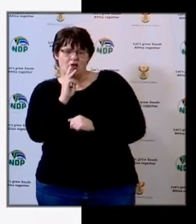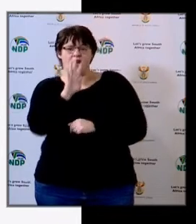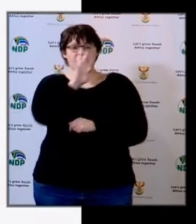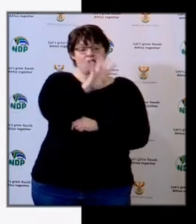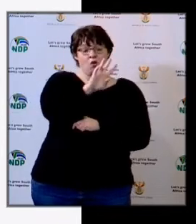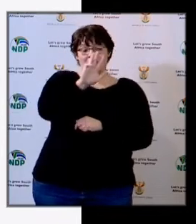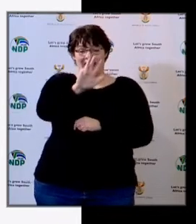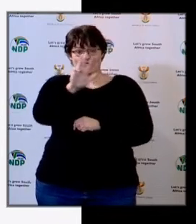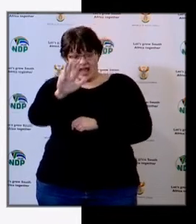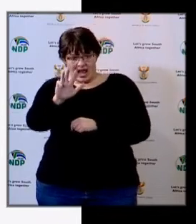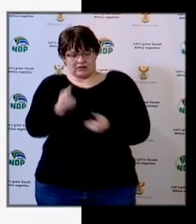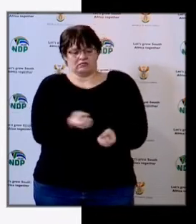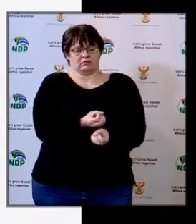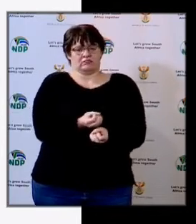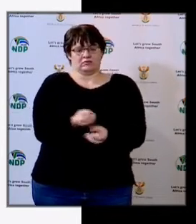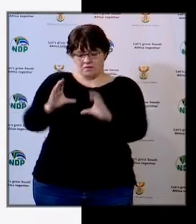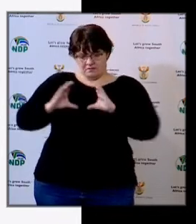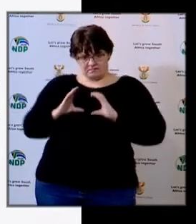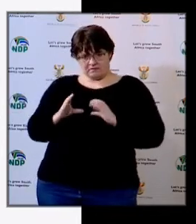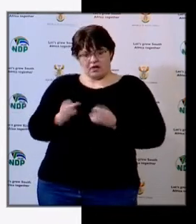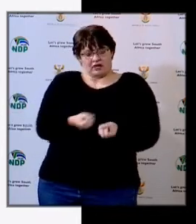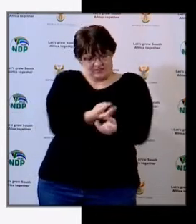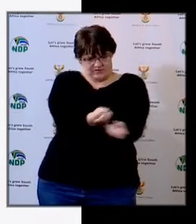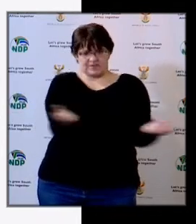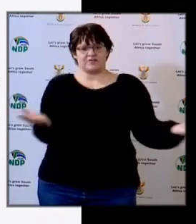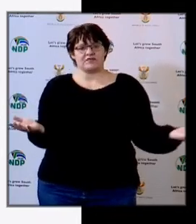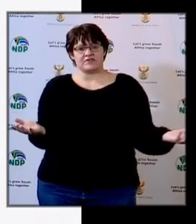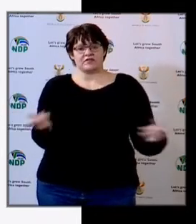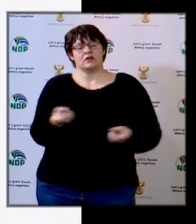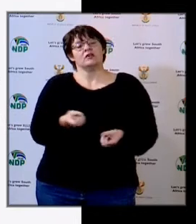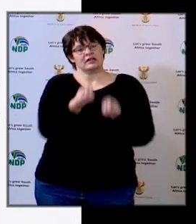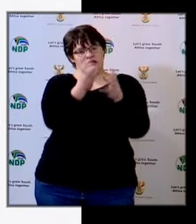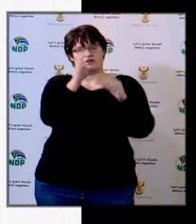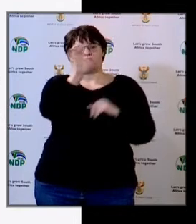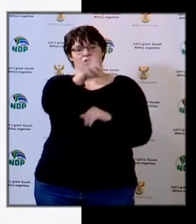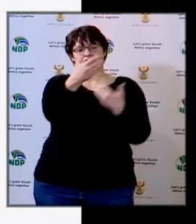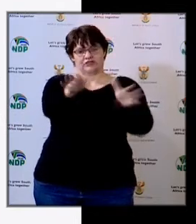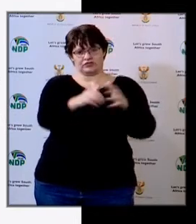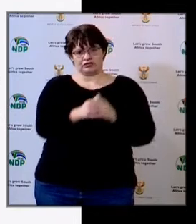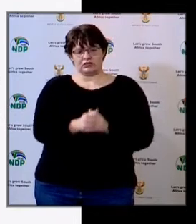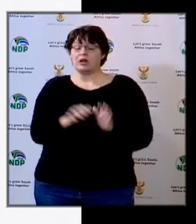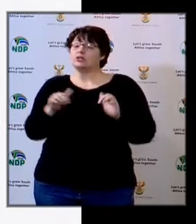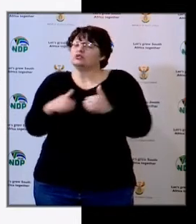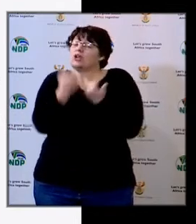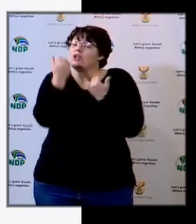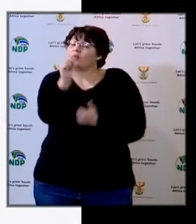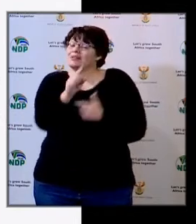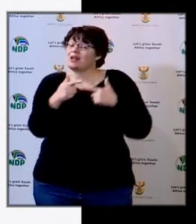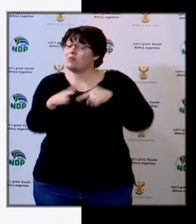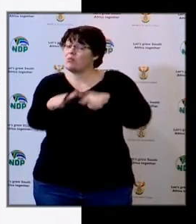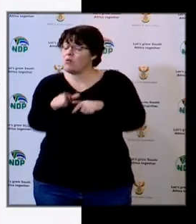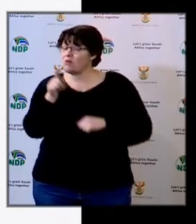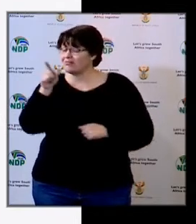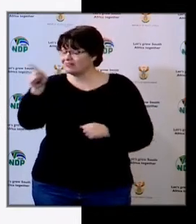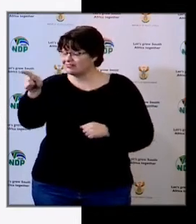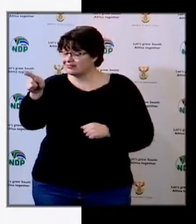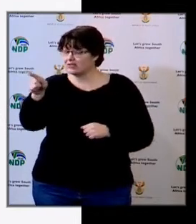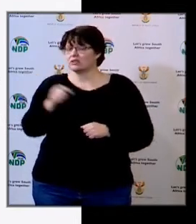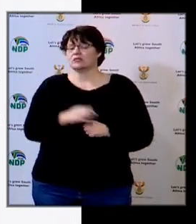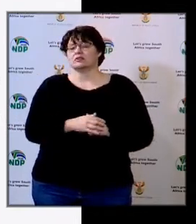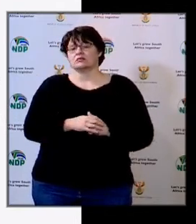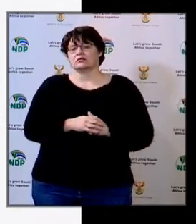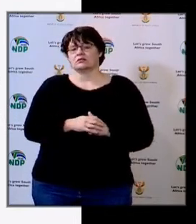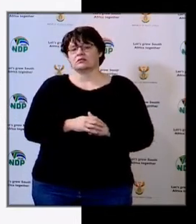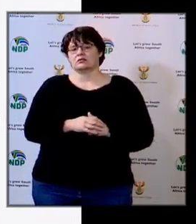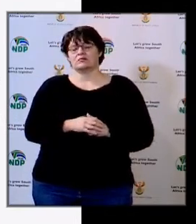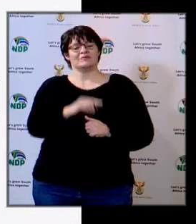499 tanks were received and dispatched to the province. The challenge of Limpopo, by and